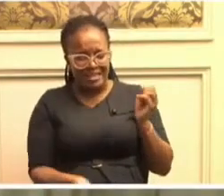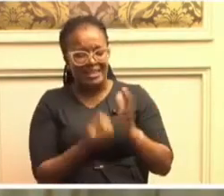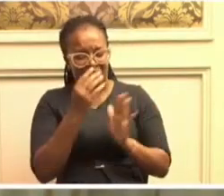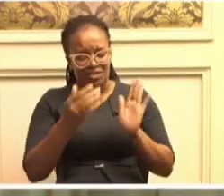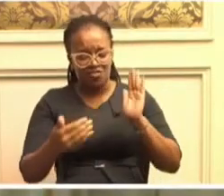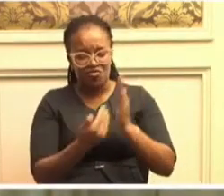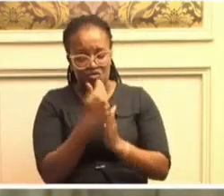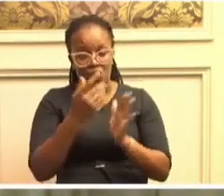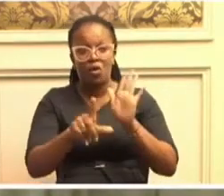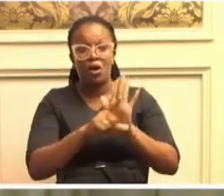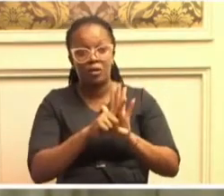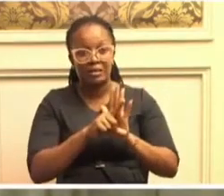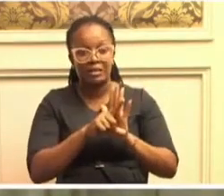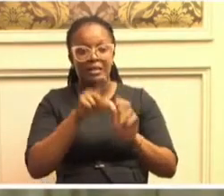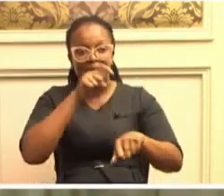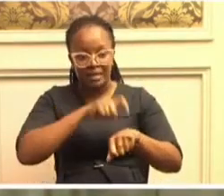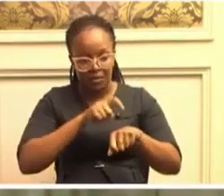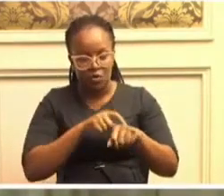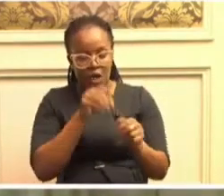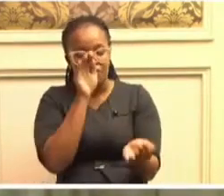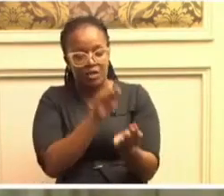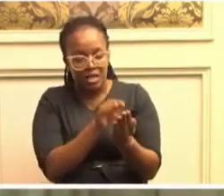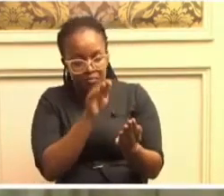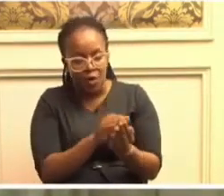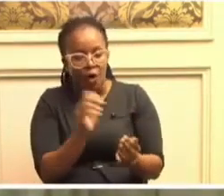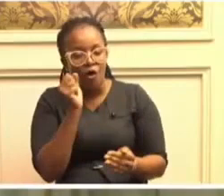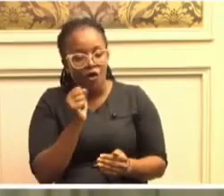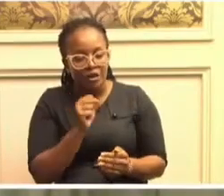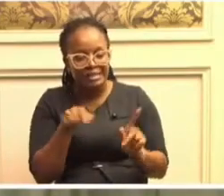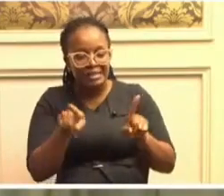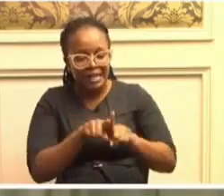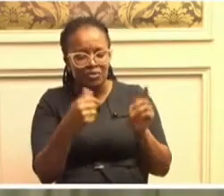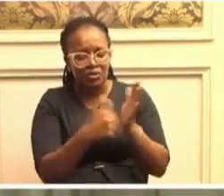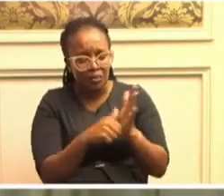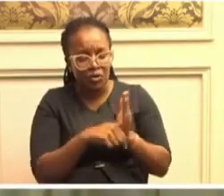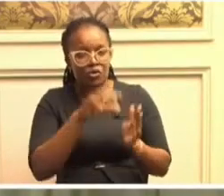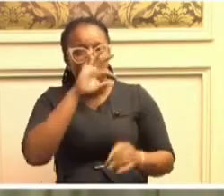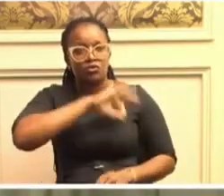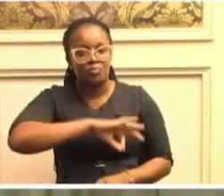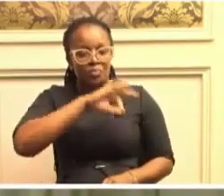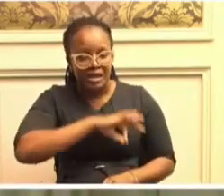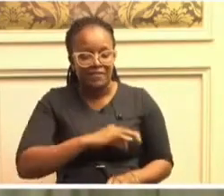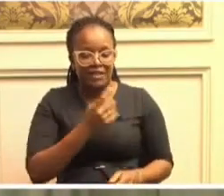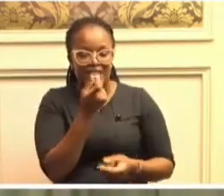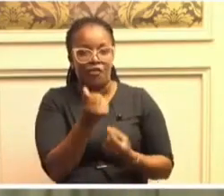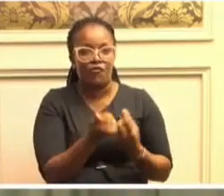while keeping old and troublesome ones to benefit the few.